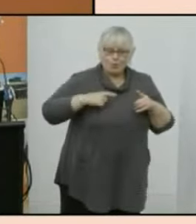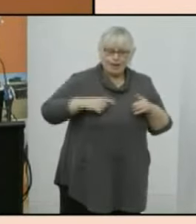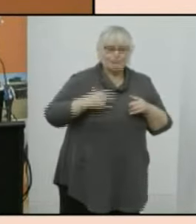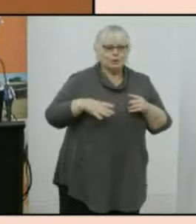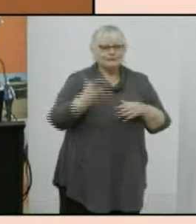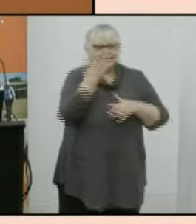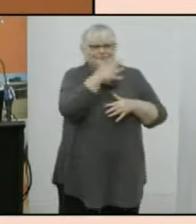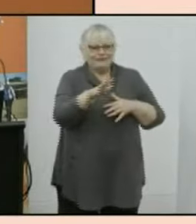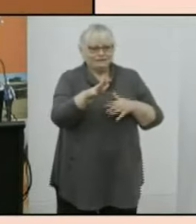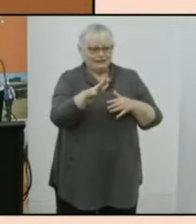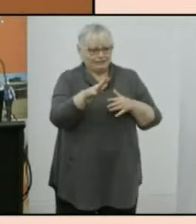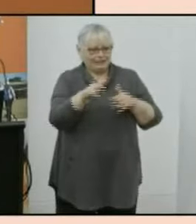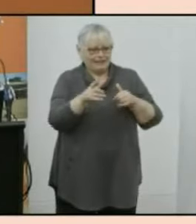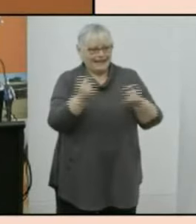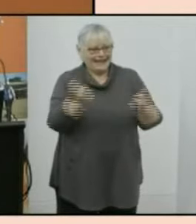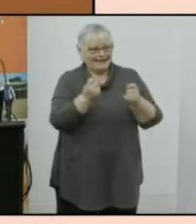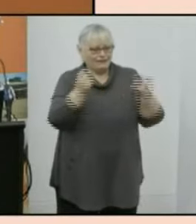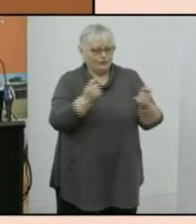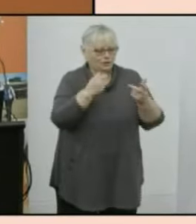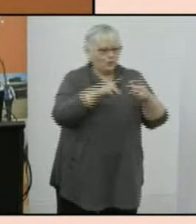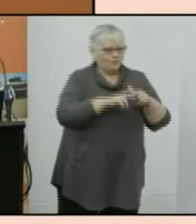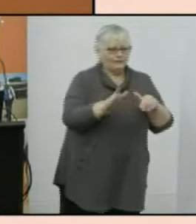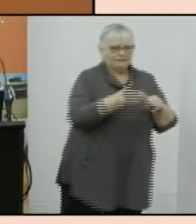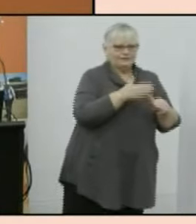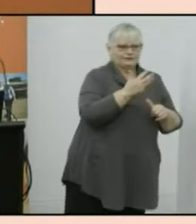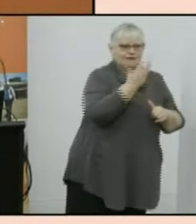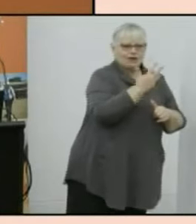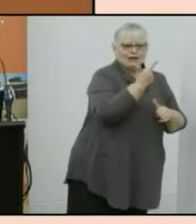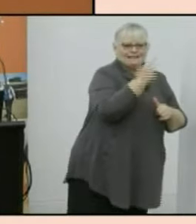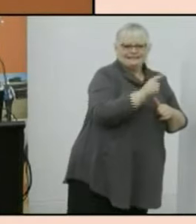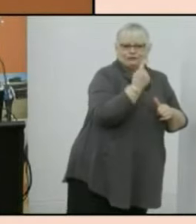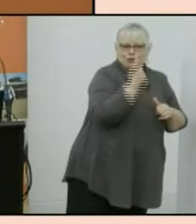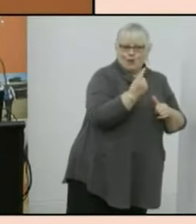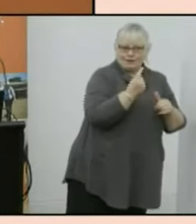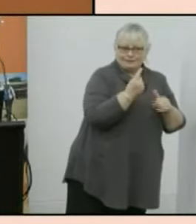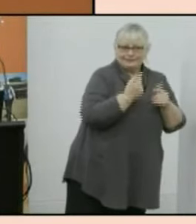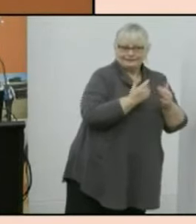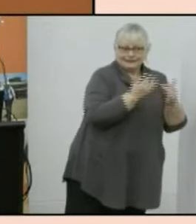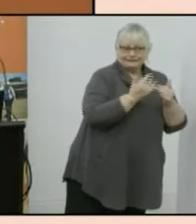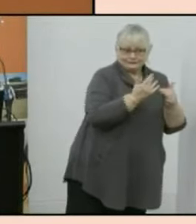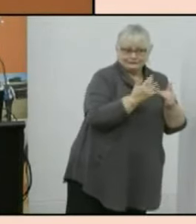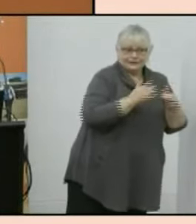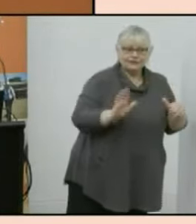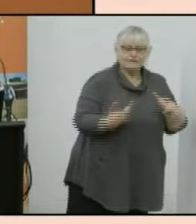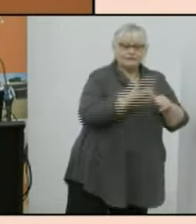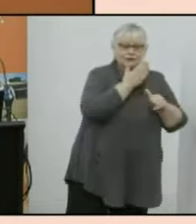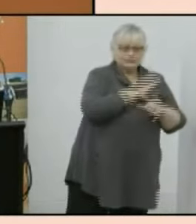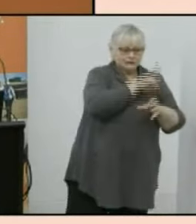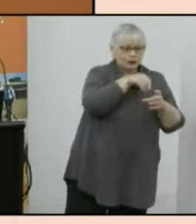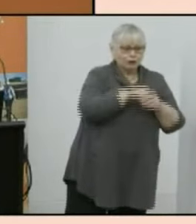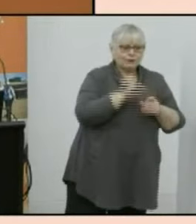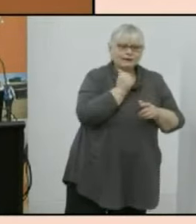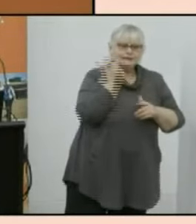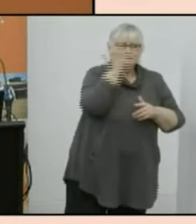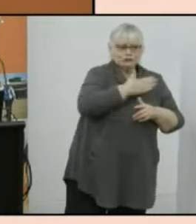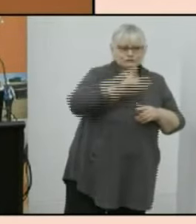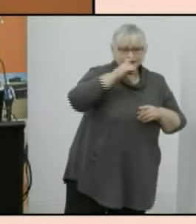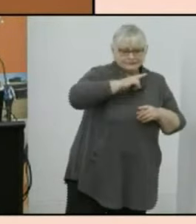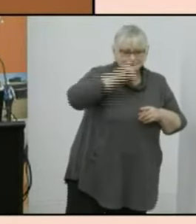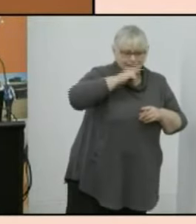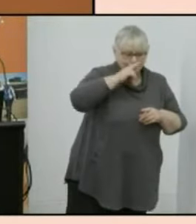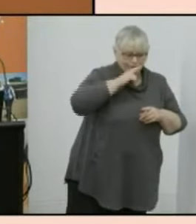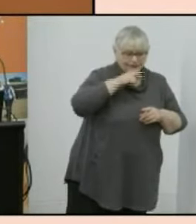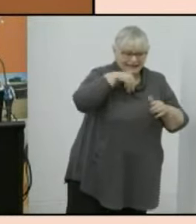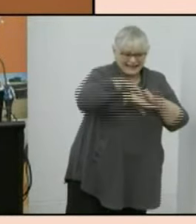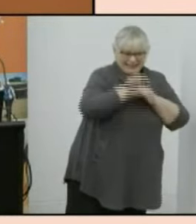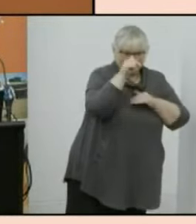of the 1971 census which was the first census to include indigenous people in the